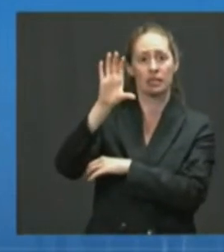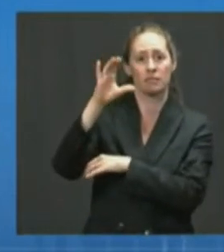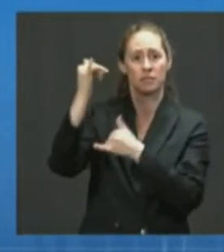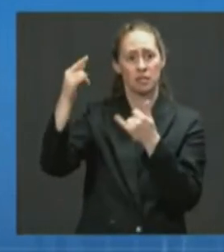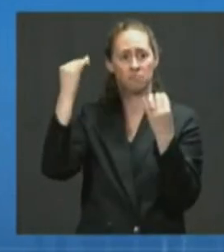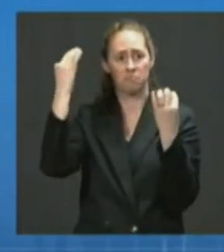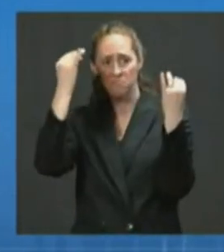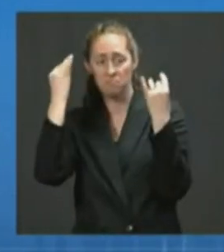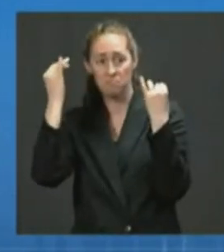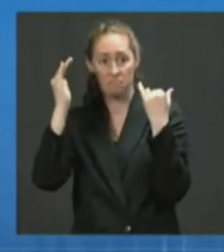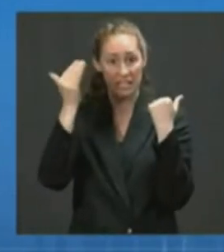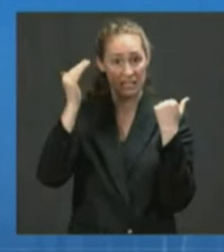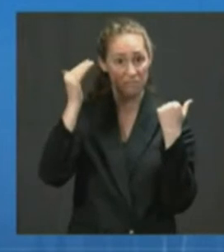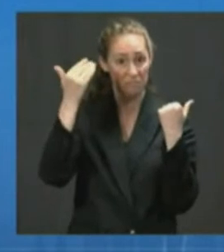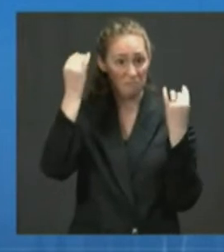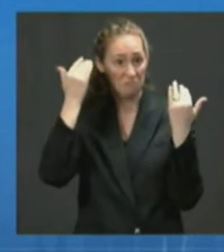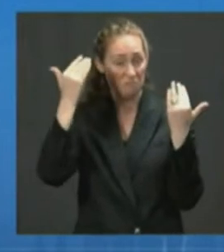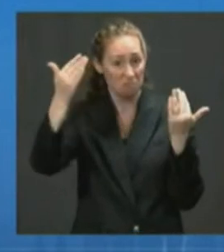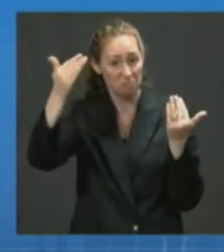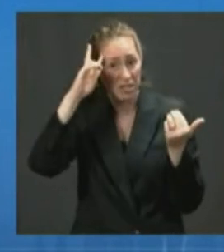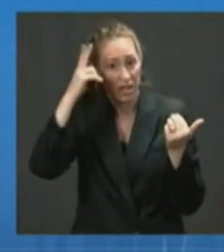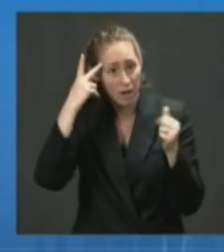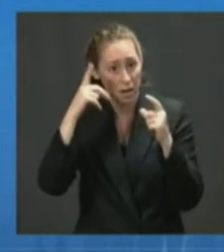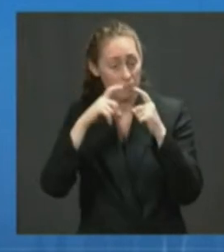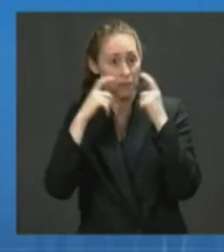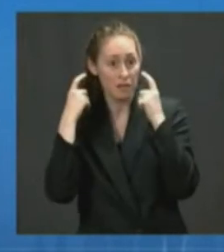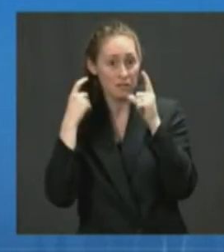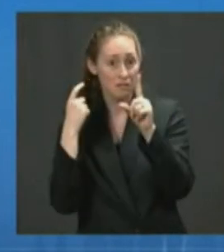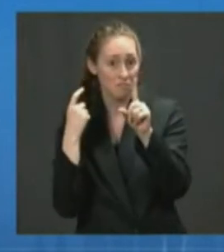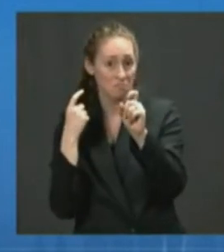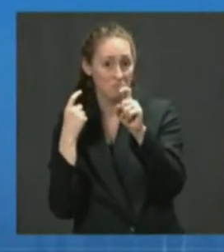its mask guidance for people who are fully vaccinated?